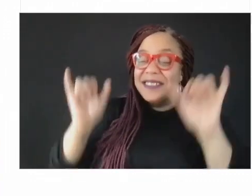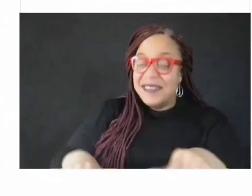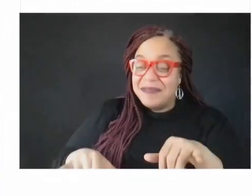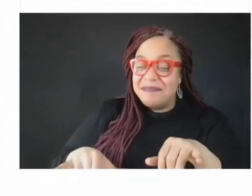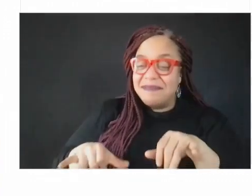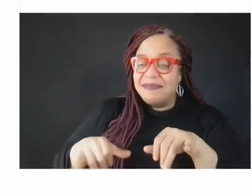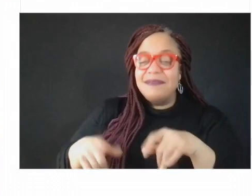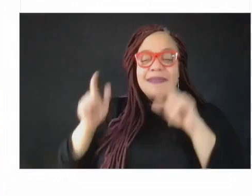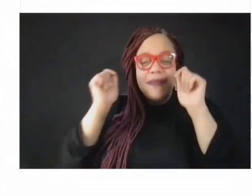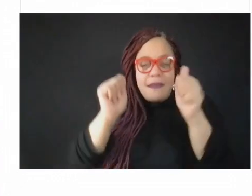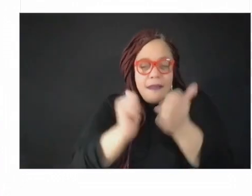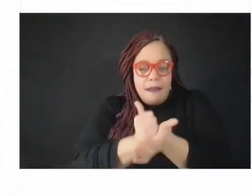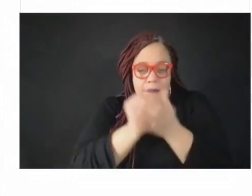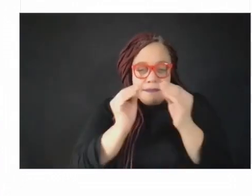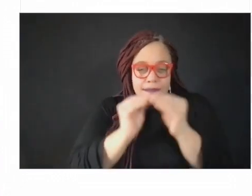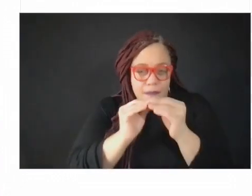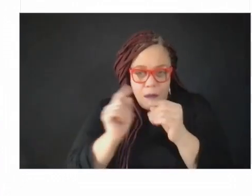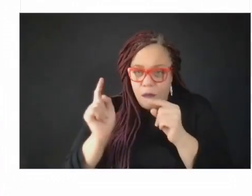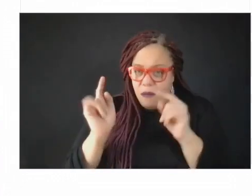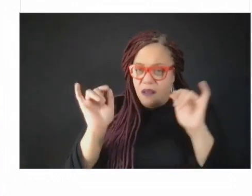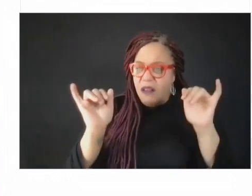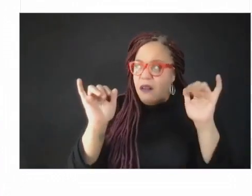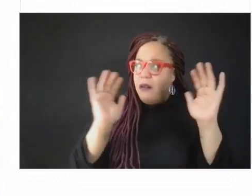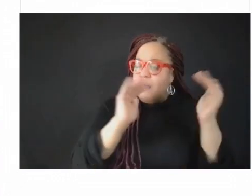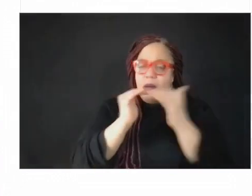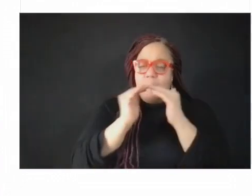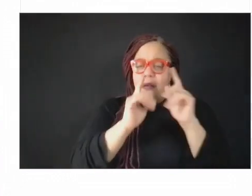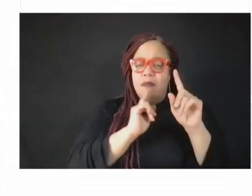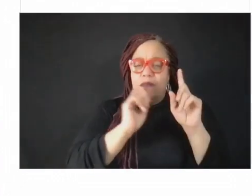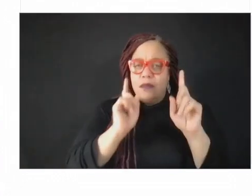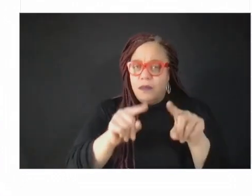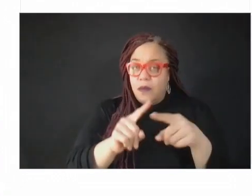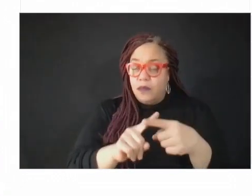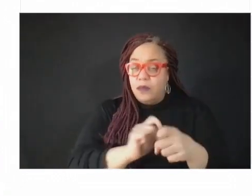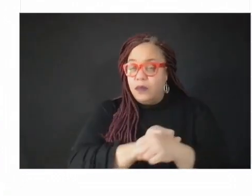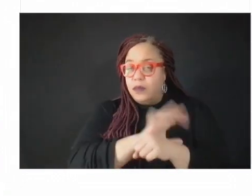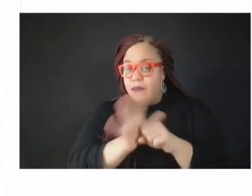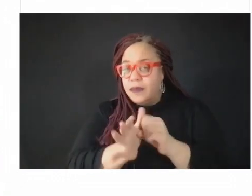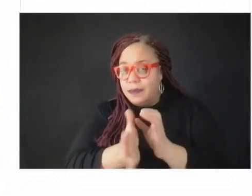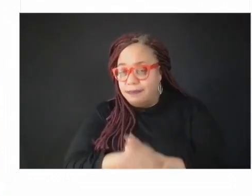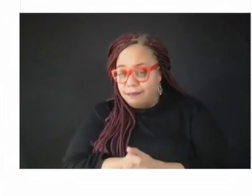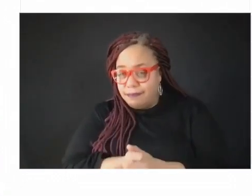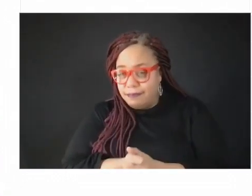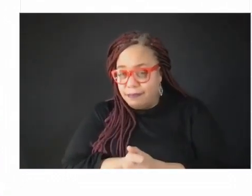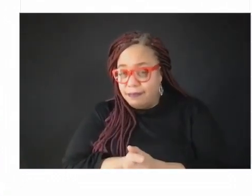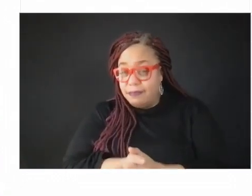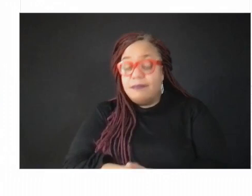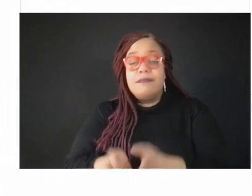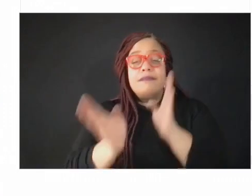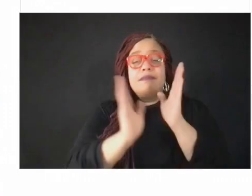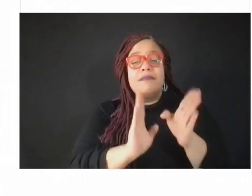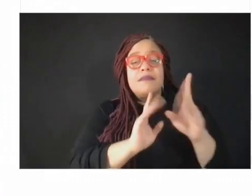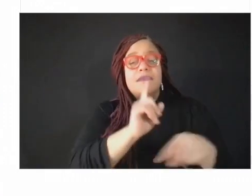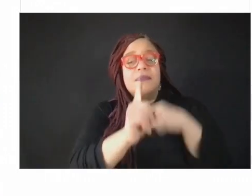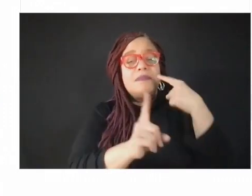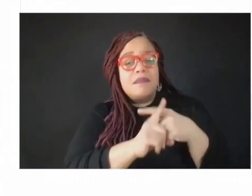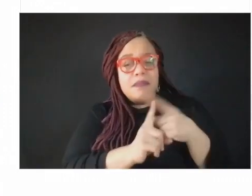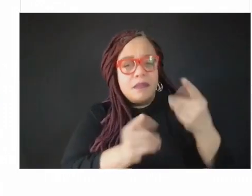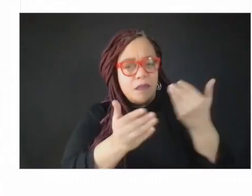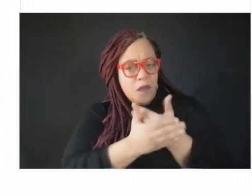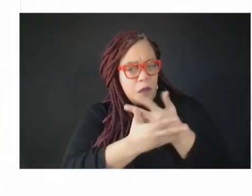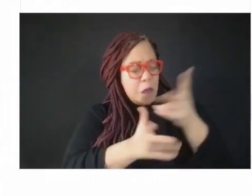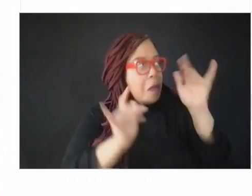to COVID-19? And then we also see unprecedented amounts of federal response and recovery resources